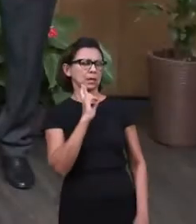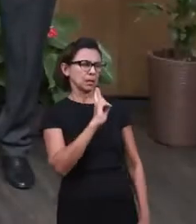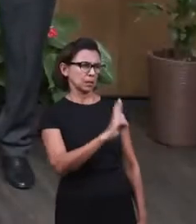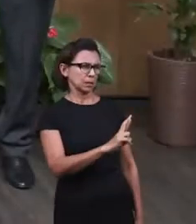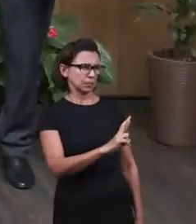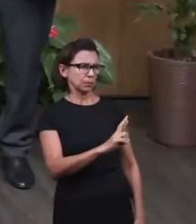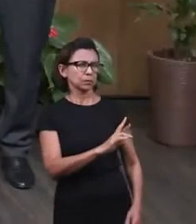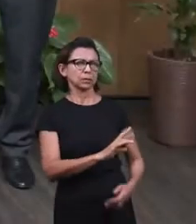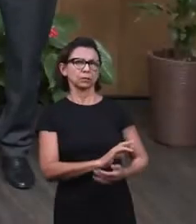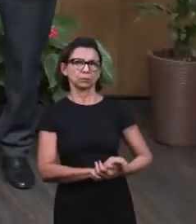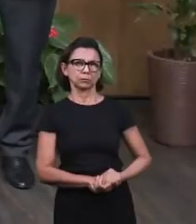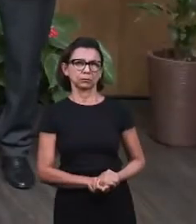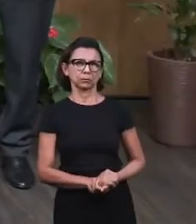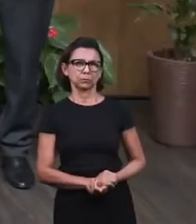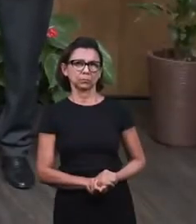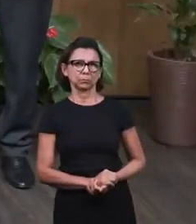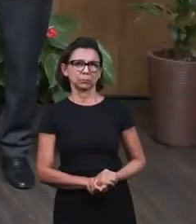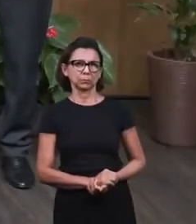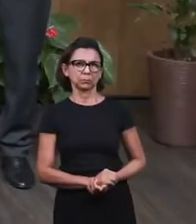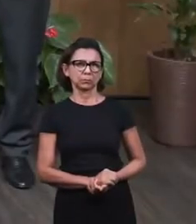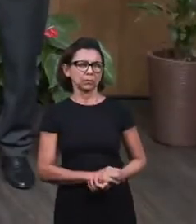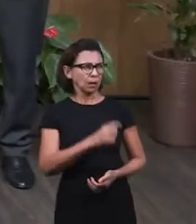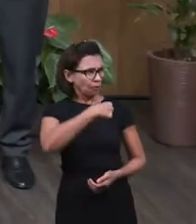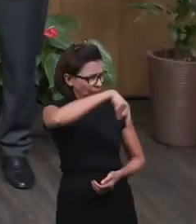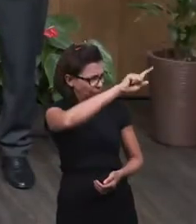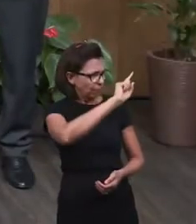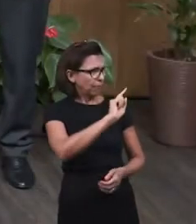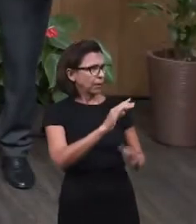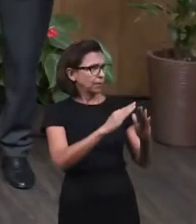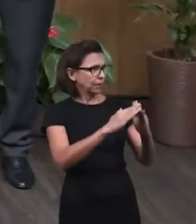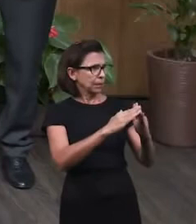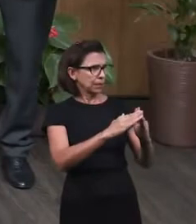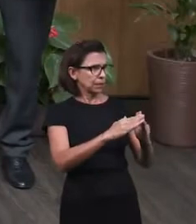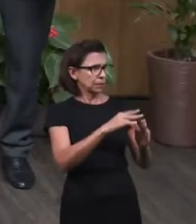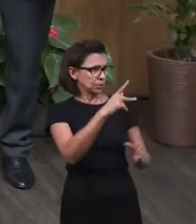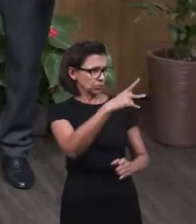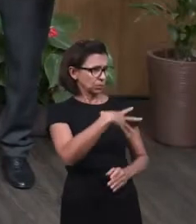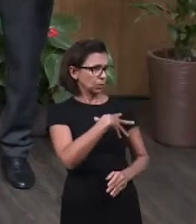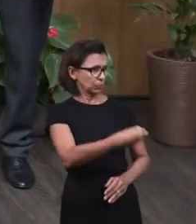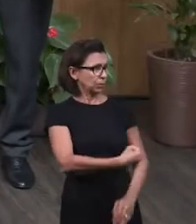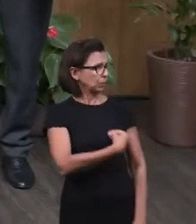Jesus. And Jesus said to that man, go your way, your son lives.